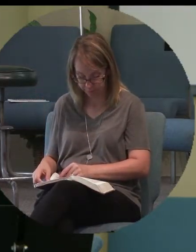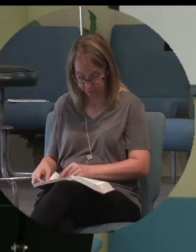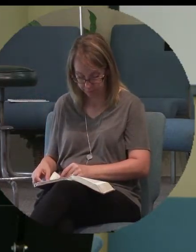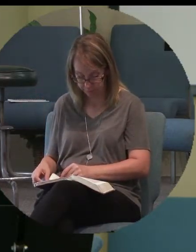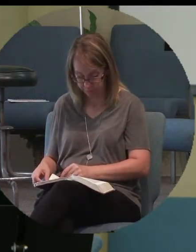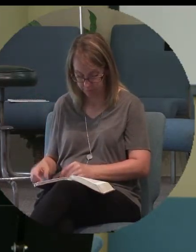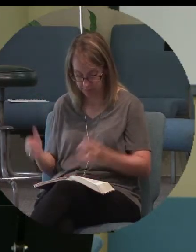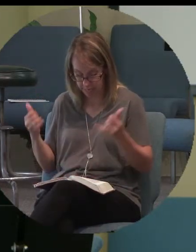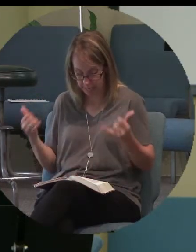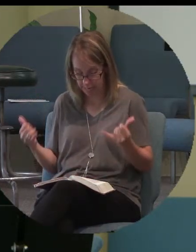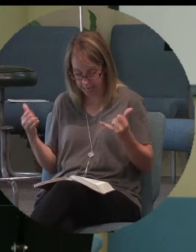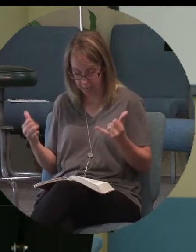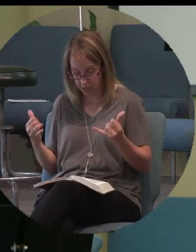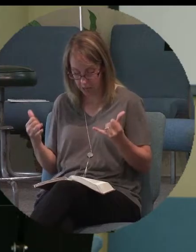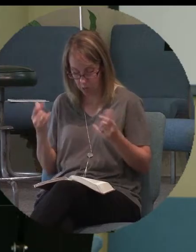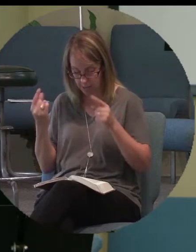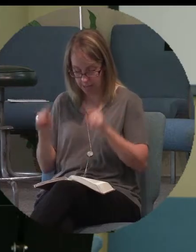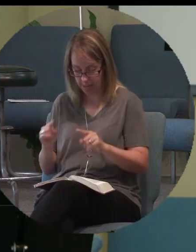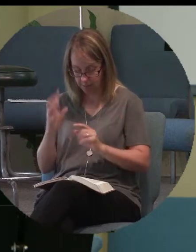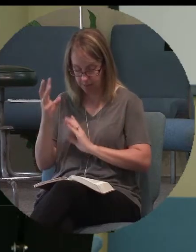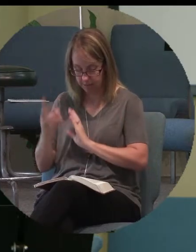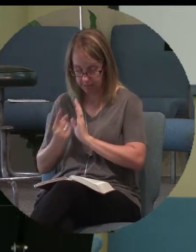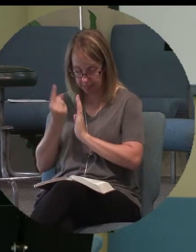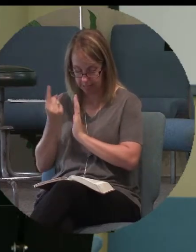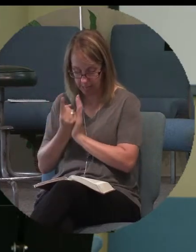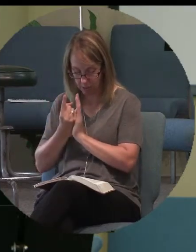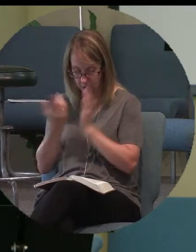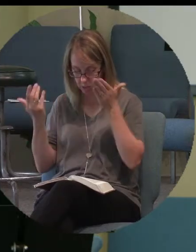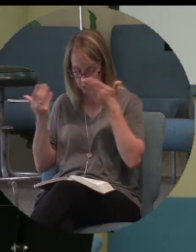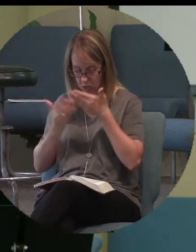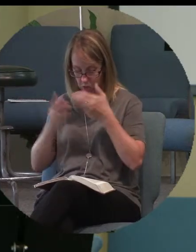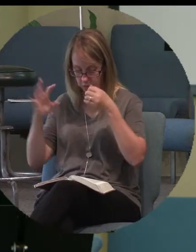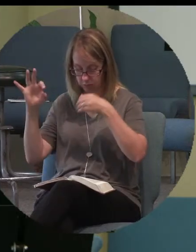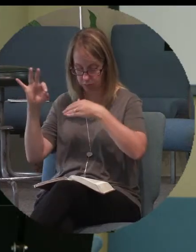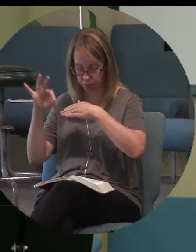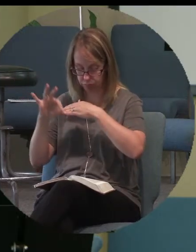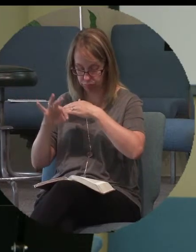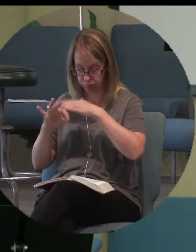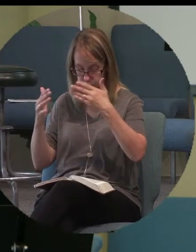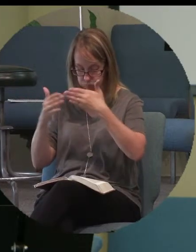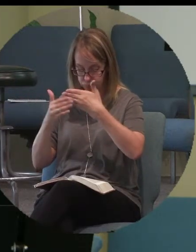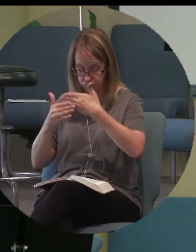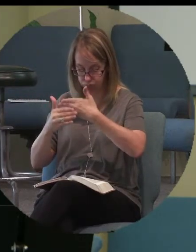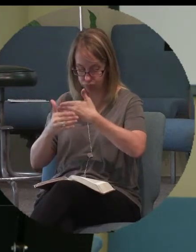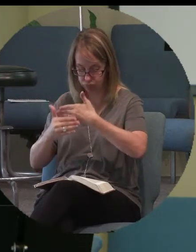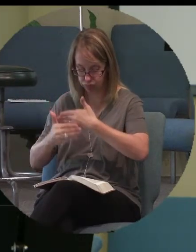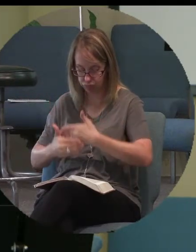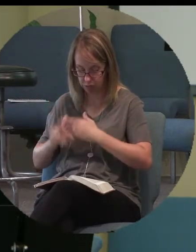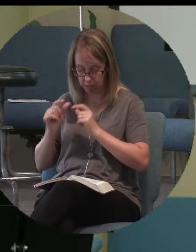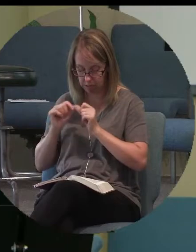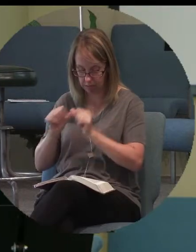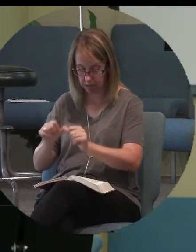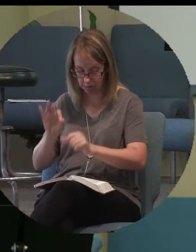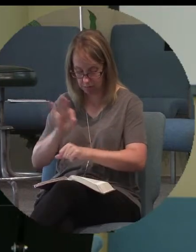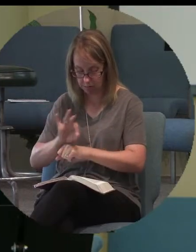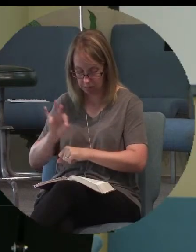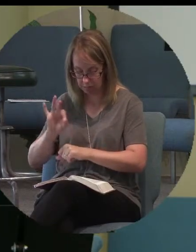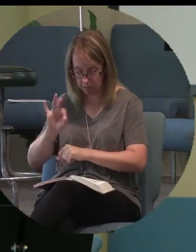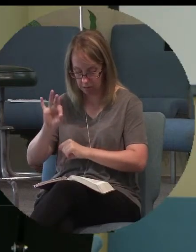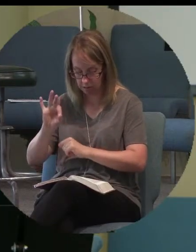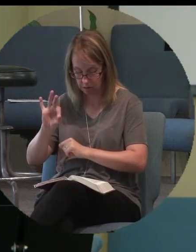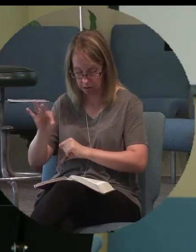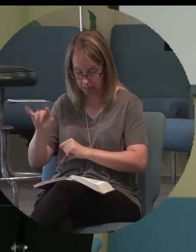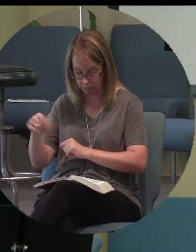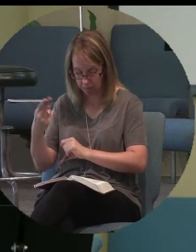It was now about the sixth hour and darkness fell over the whole land until the ninth hour because the sun was obscured